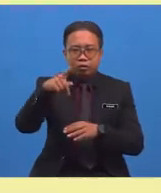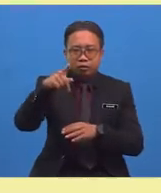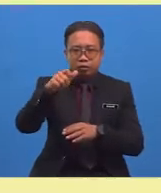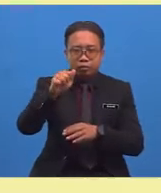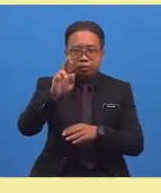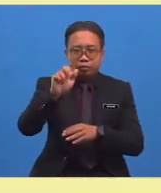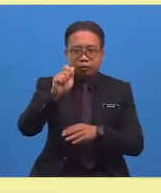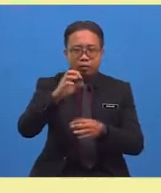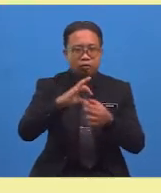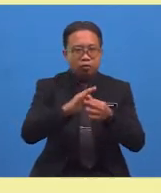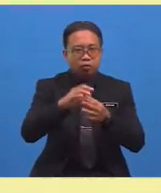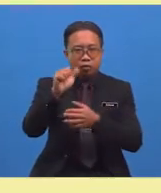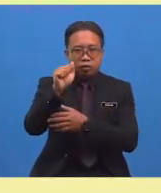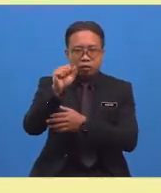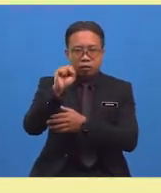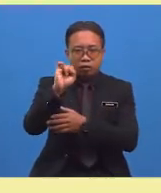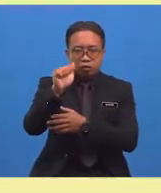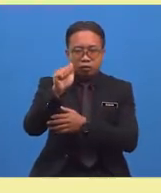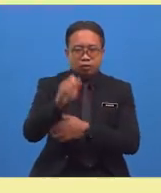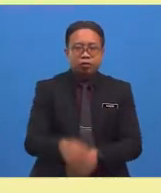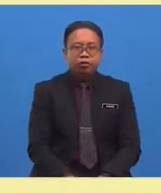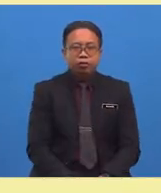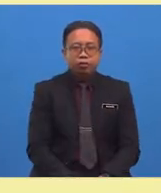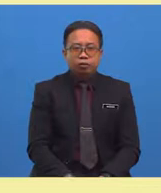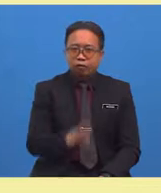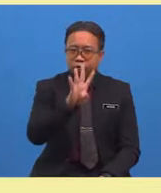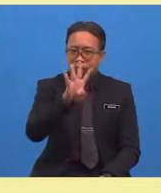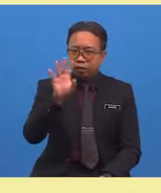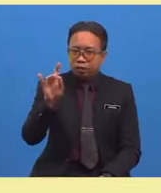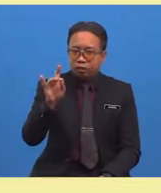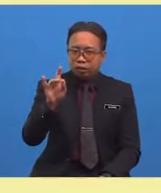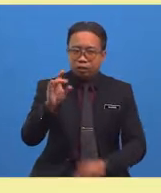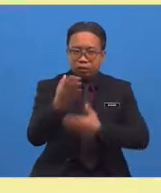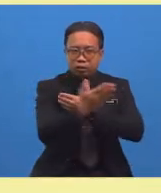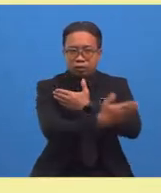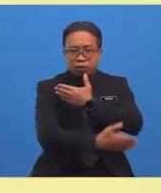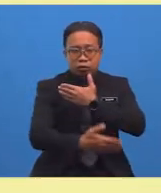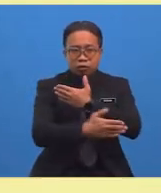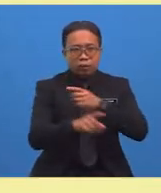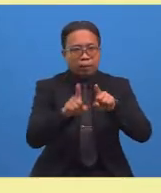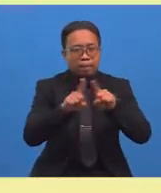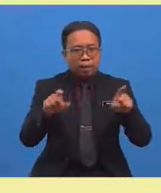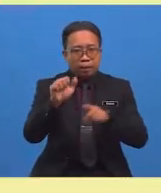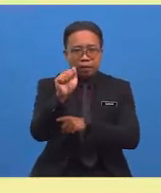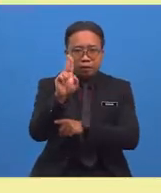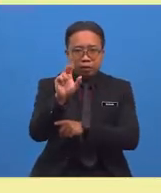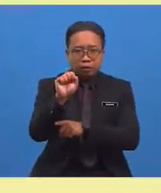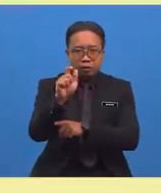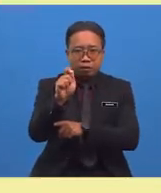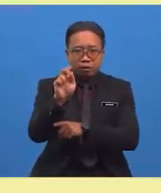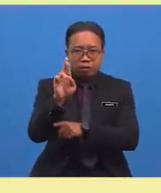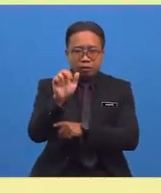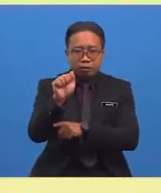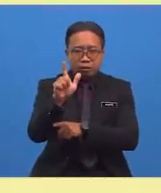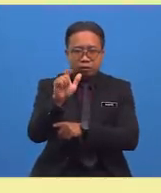Asia continent that are of 48 countries in it. But Australia is the